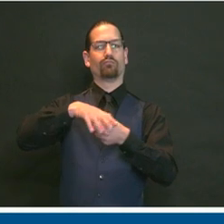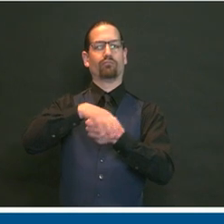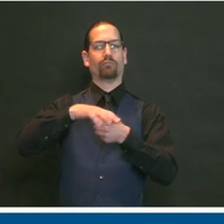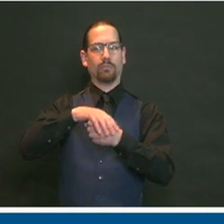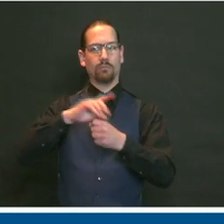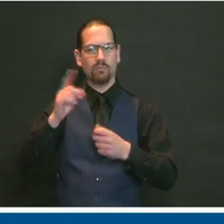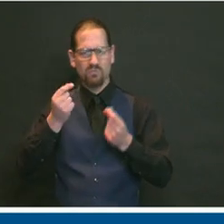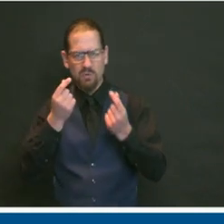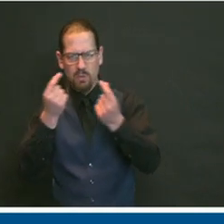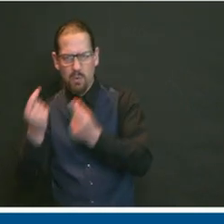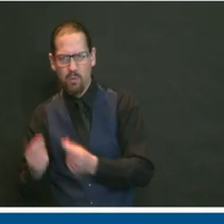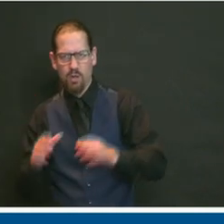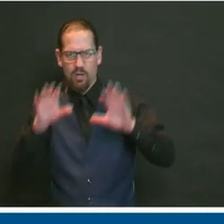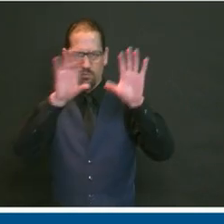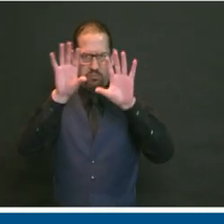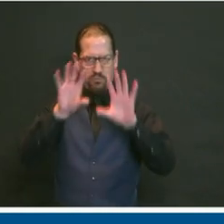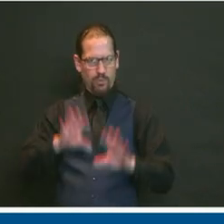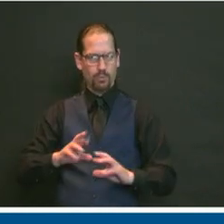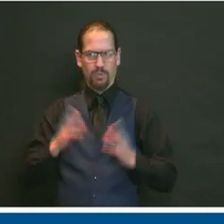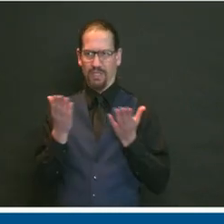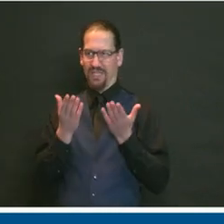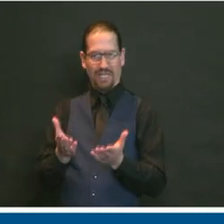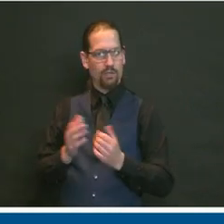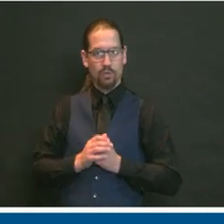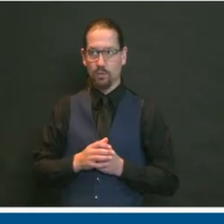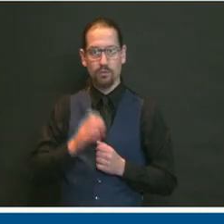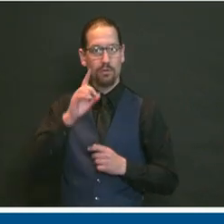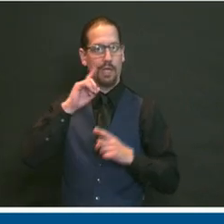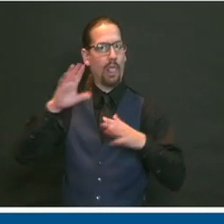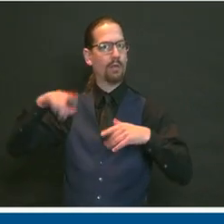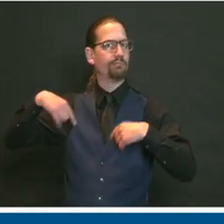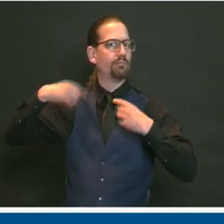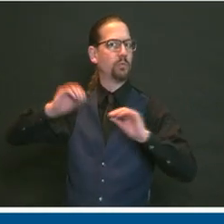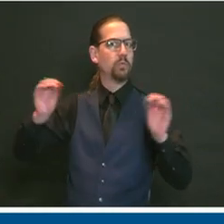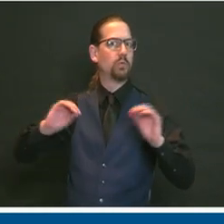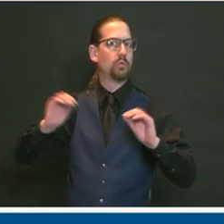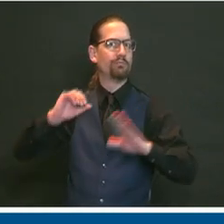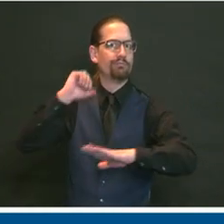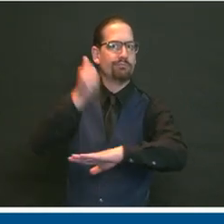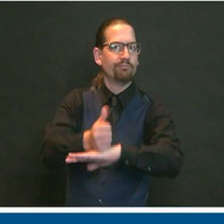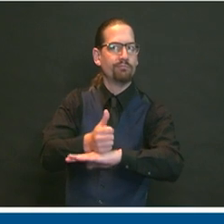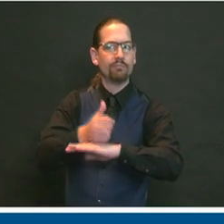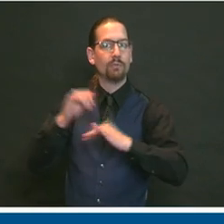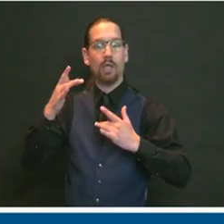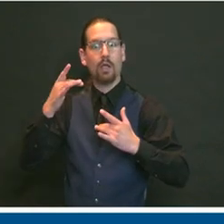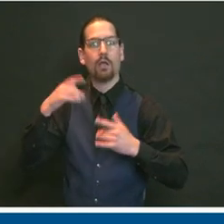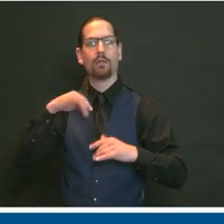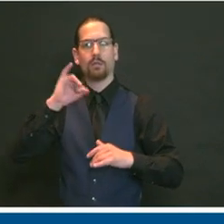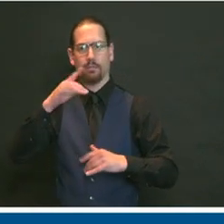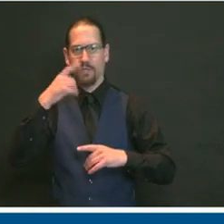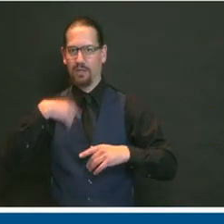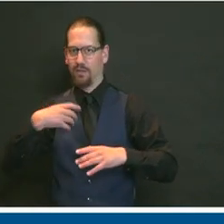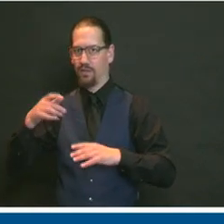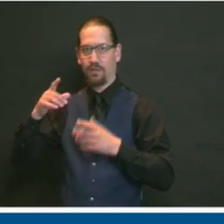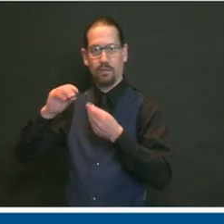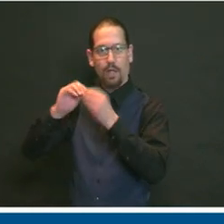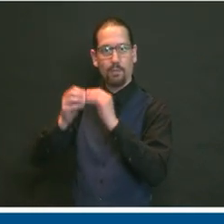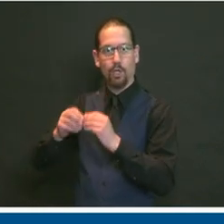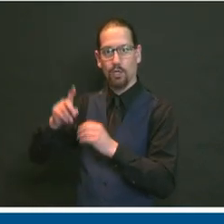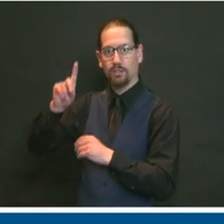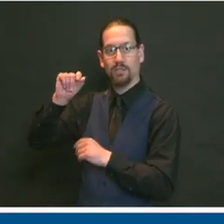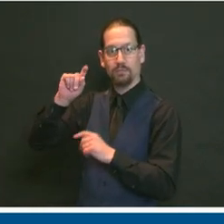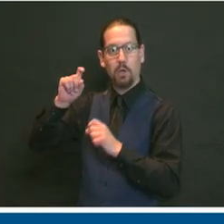These numbers had not been updated online for a brief period of time because we were doing a big data migration